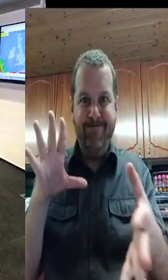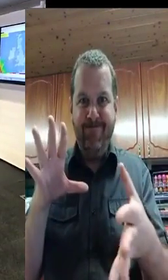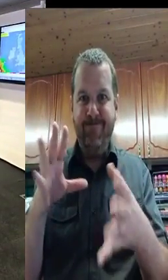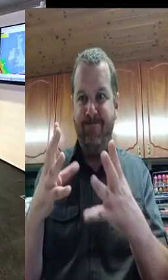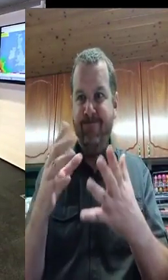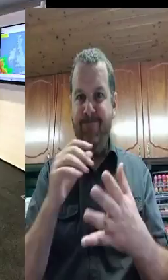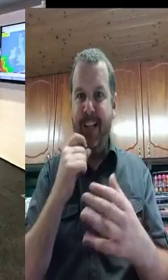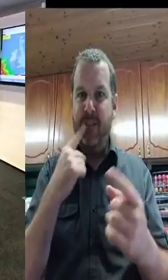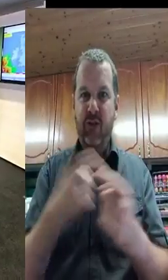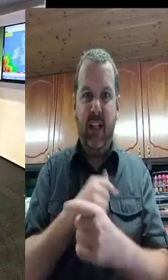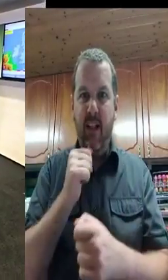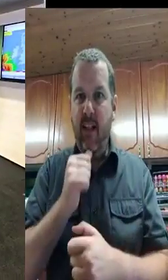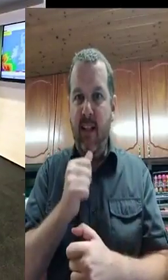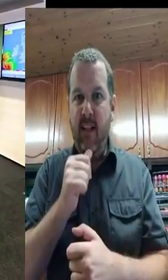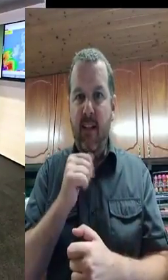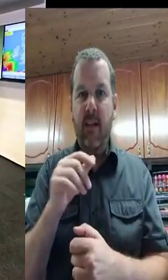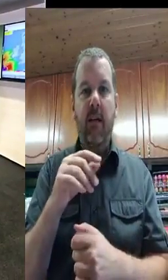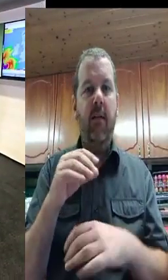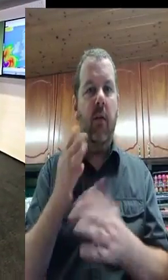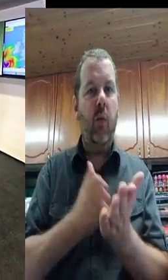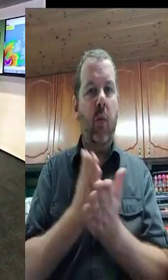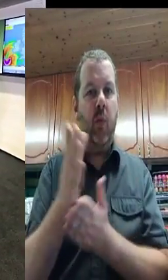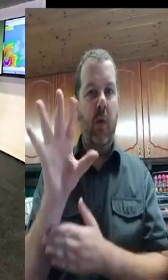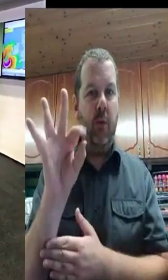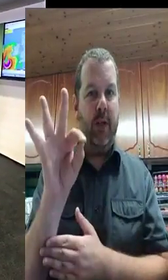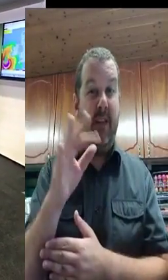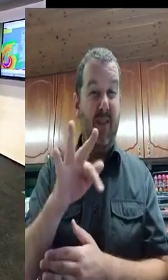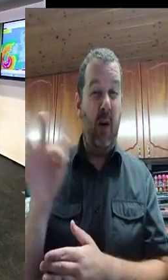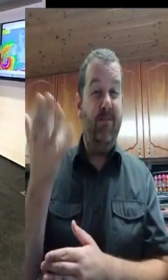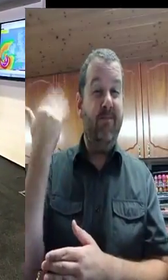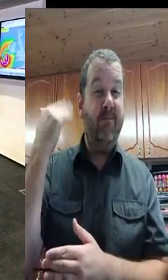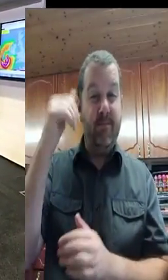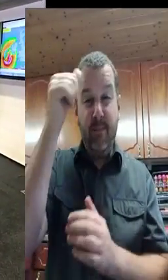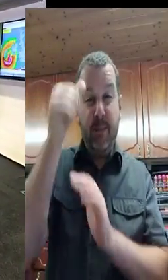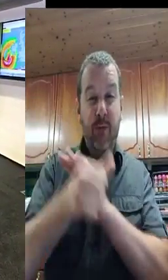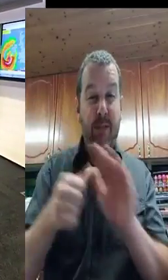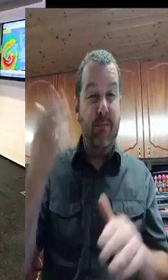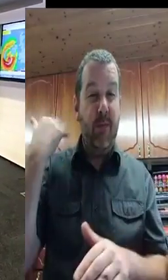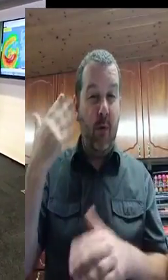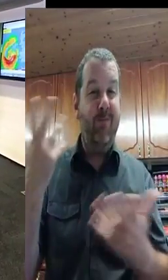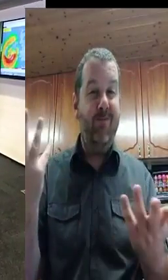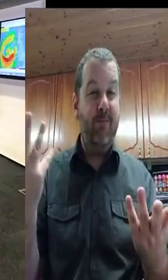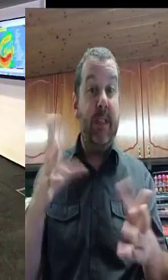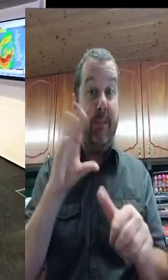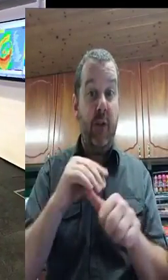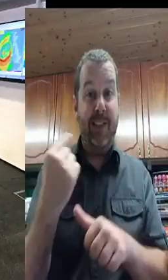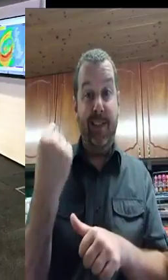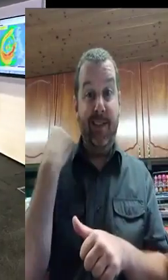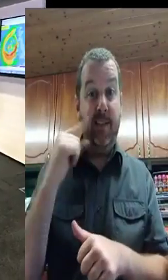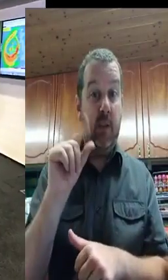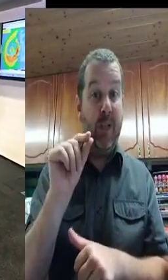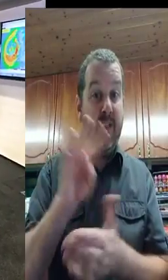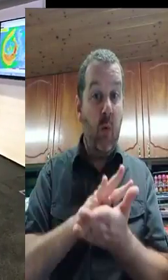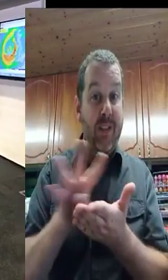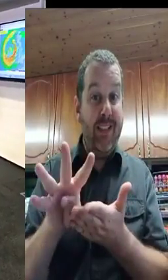As well as the public safety issues, we've also been considering the likely impact of this storm as it passes over the country.